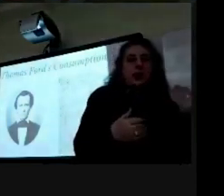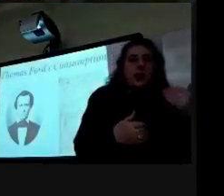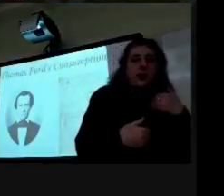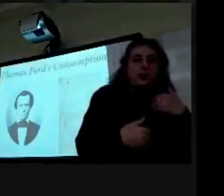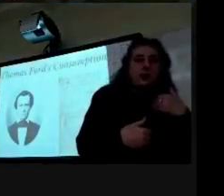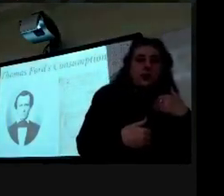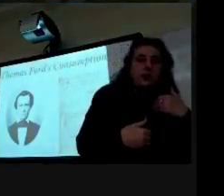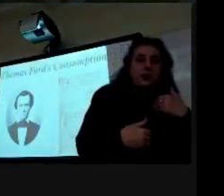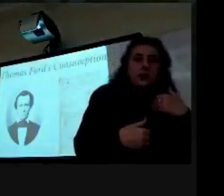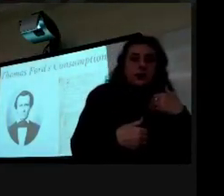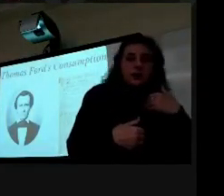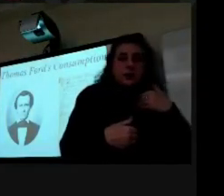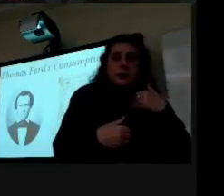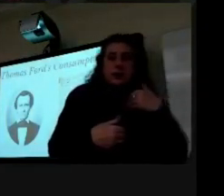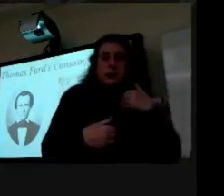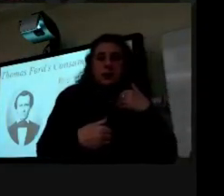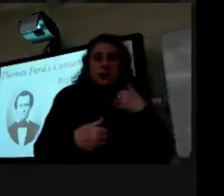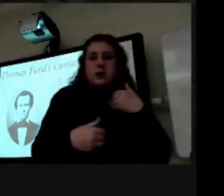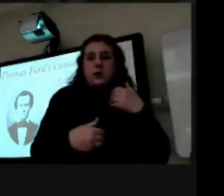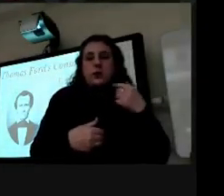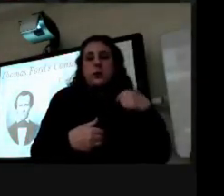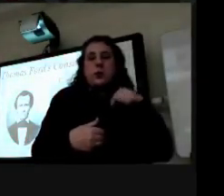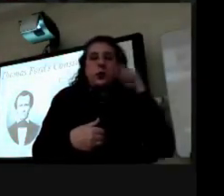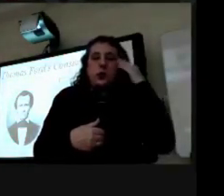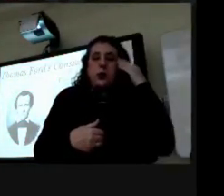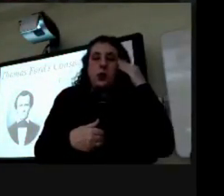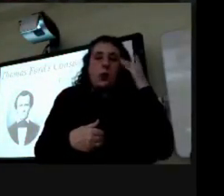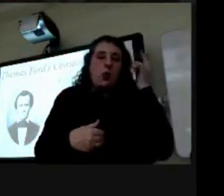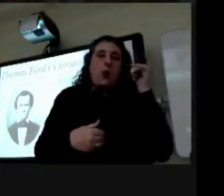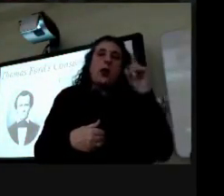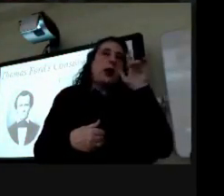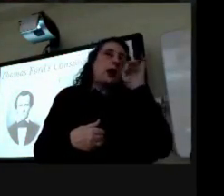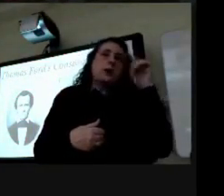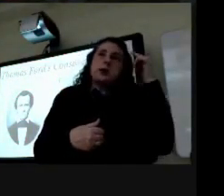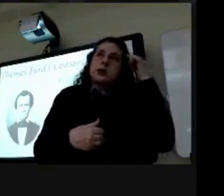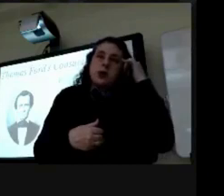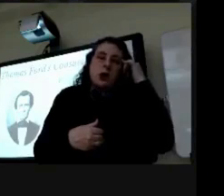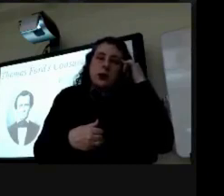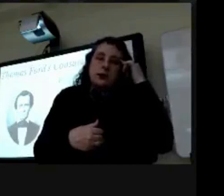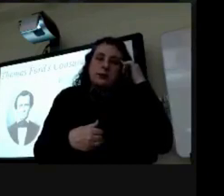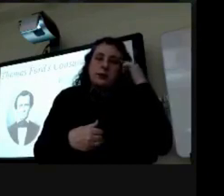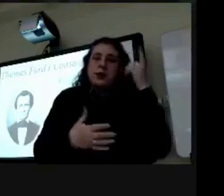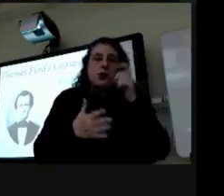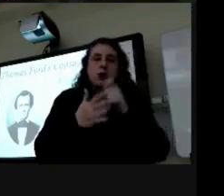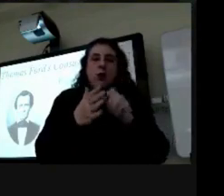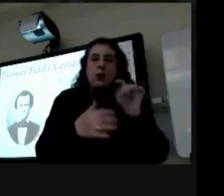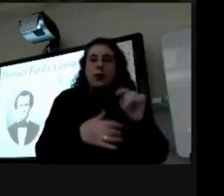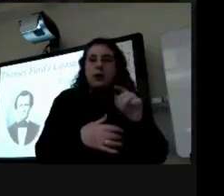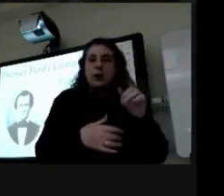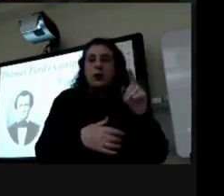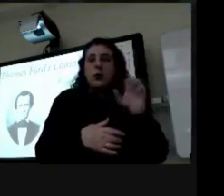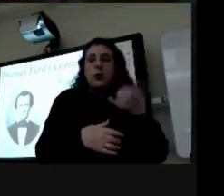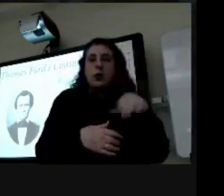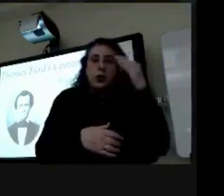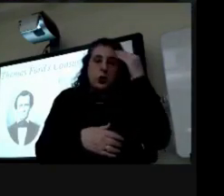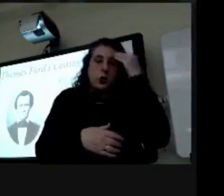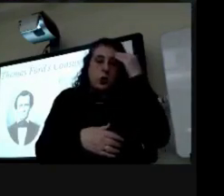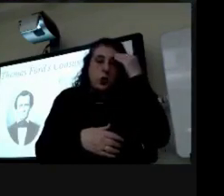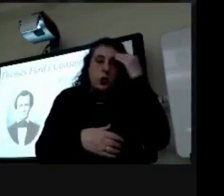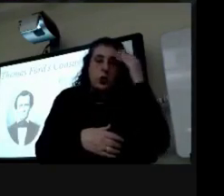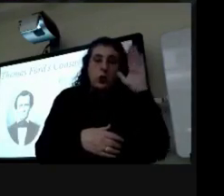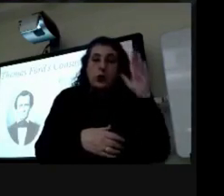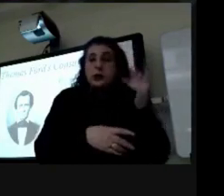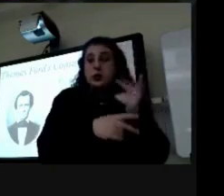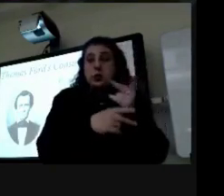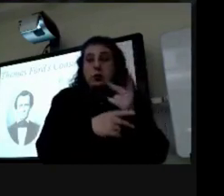um we don't unfortunately know what thomas thought about it he never wrote about it that we know of but we do know what